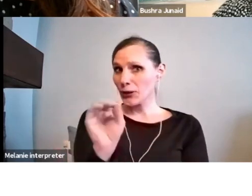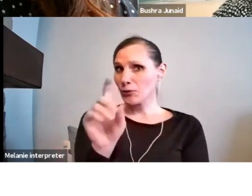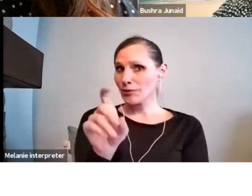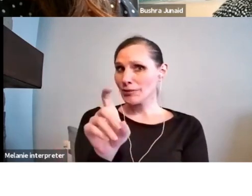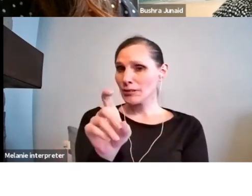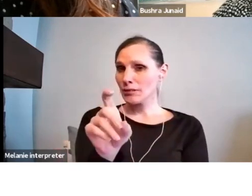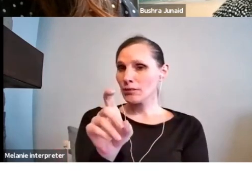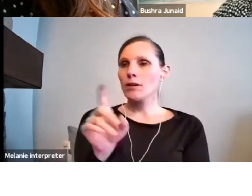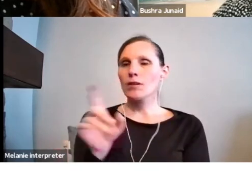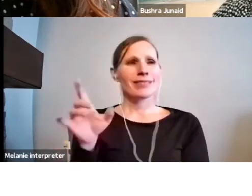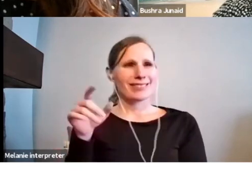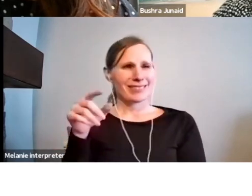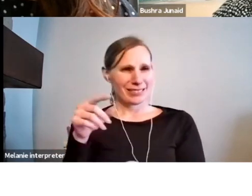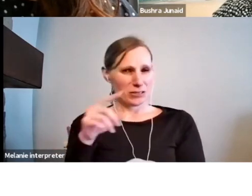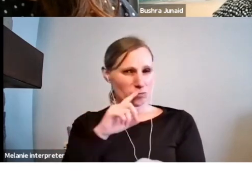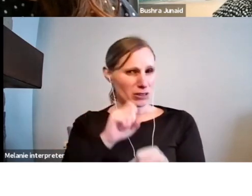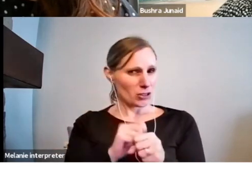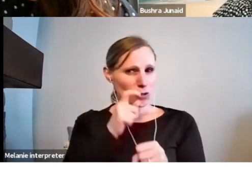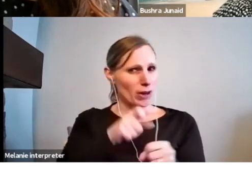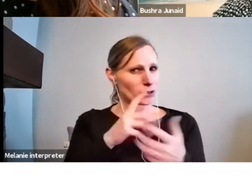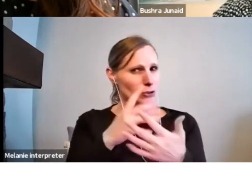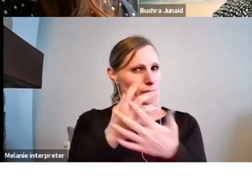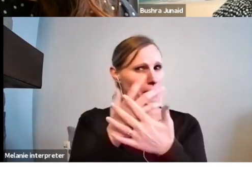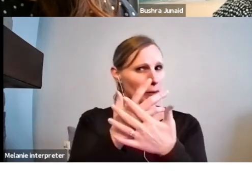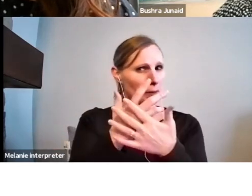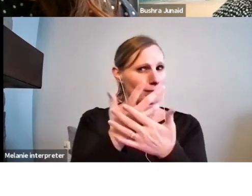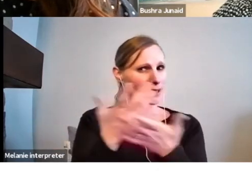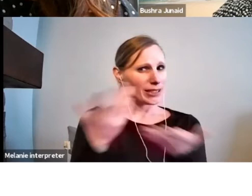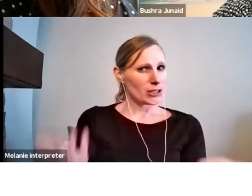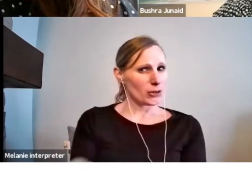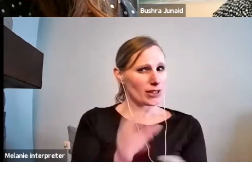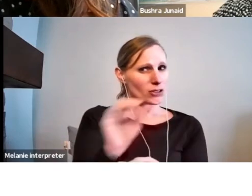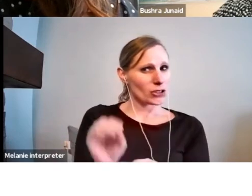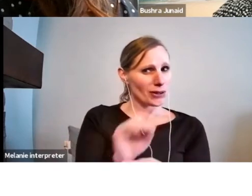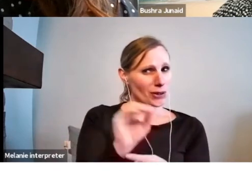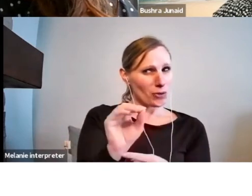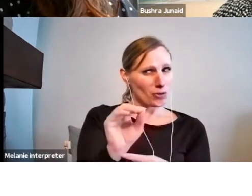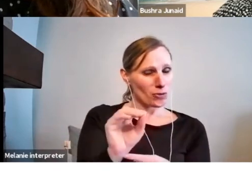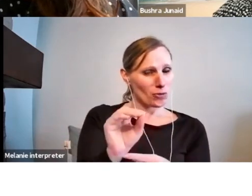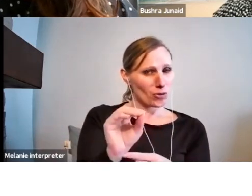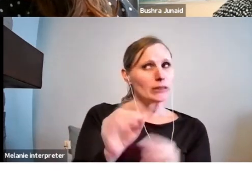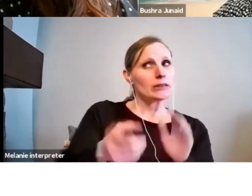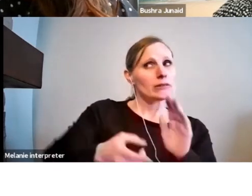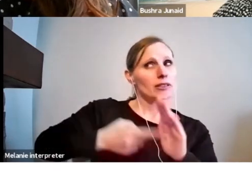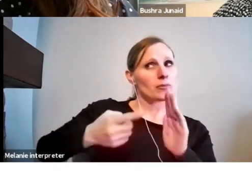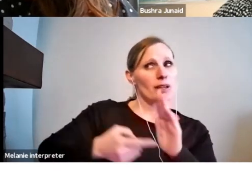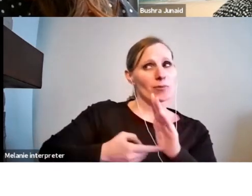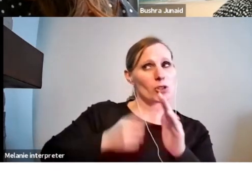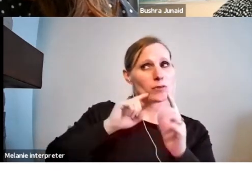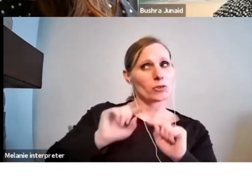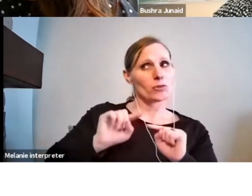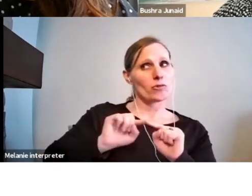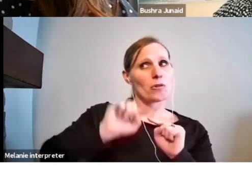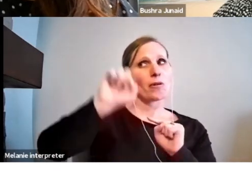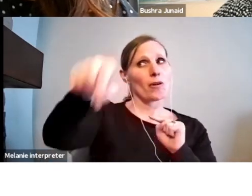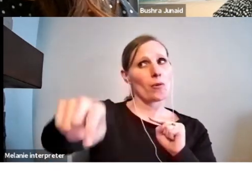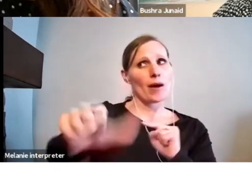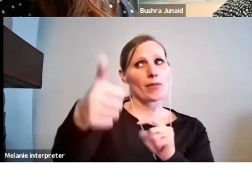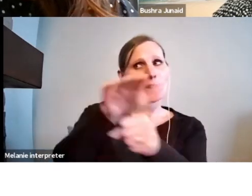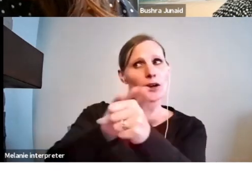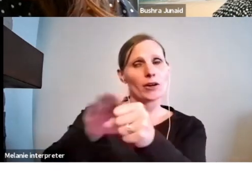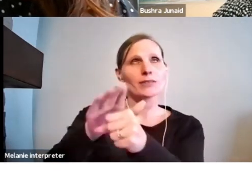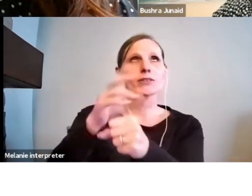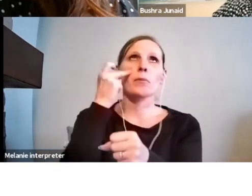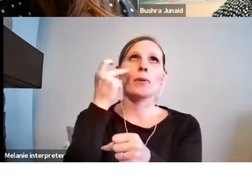you don't necessarily have to film in Ontario. Sometimes the project itself will involve other locations. If you're making a documentary